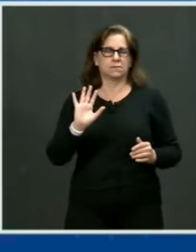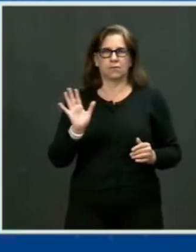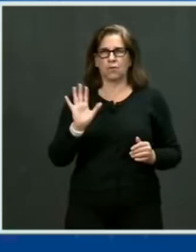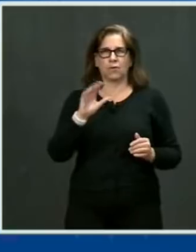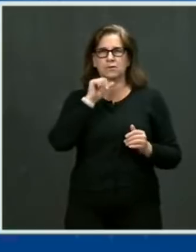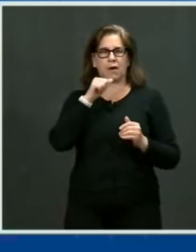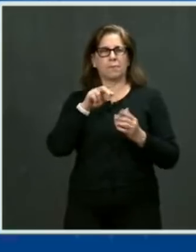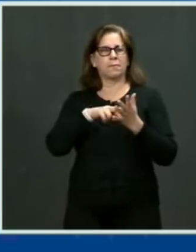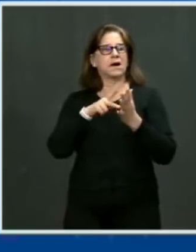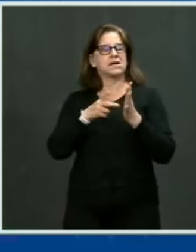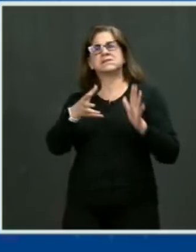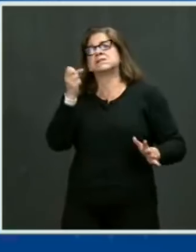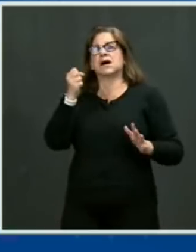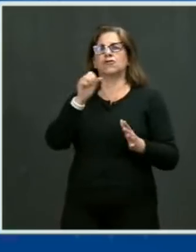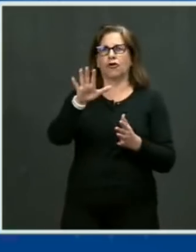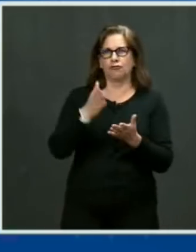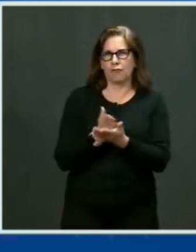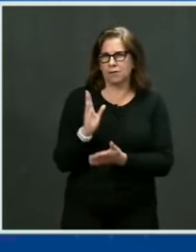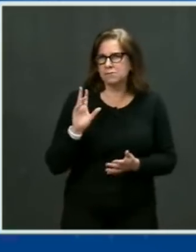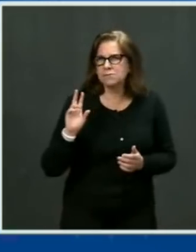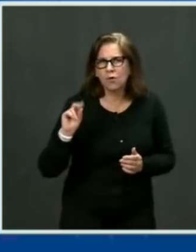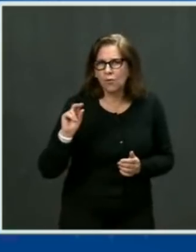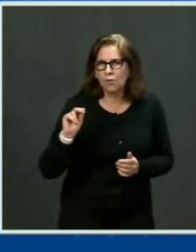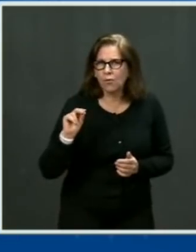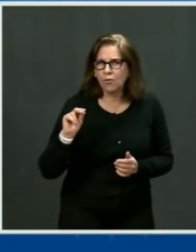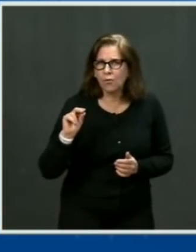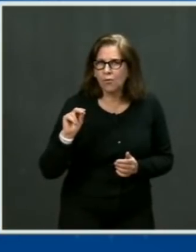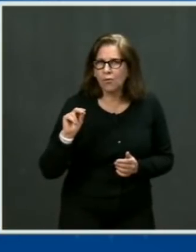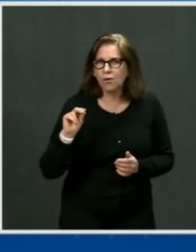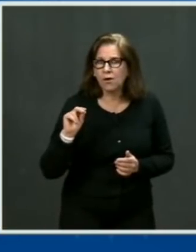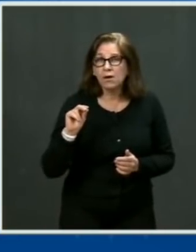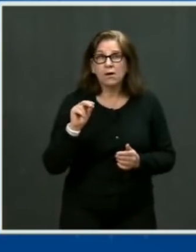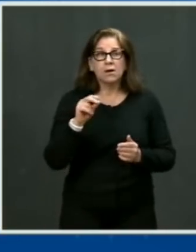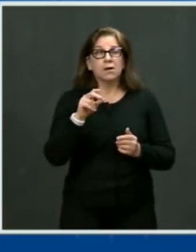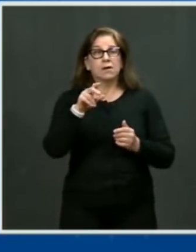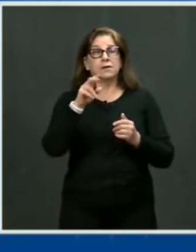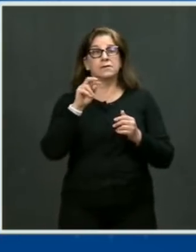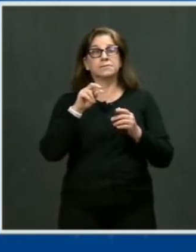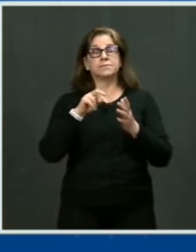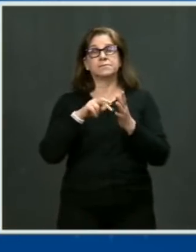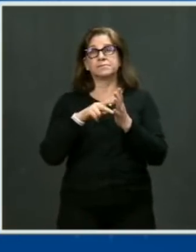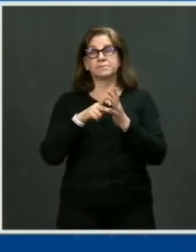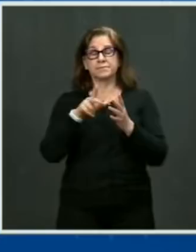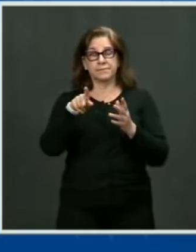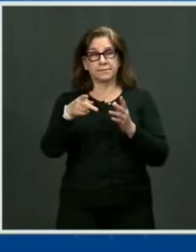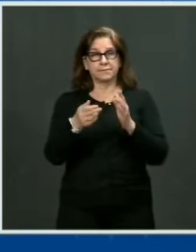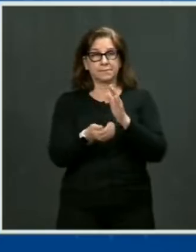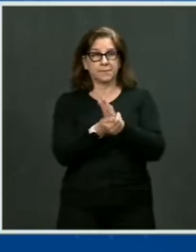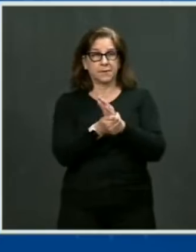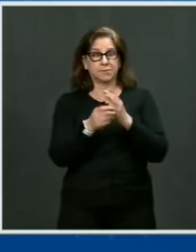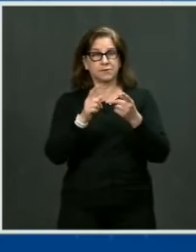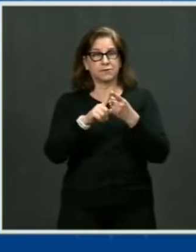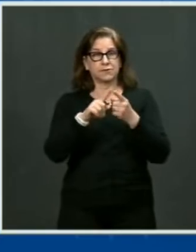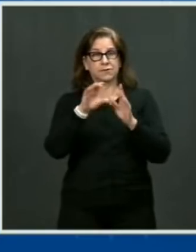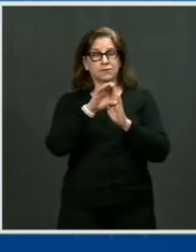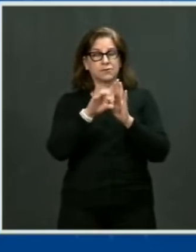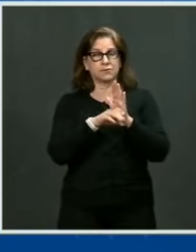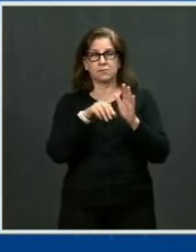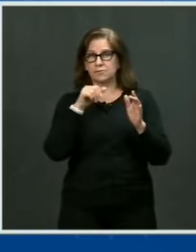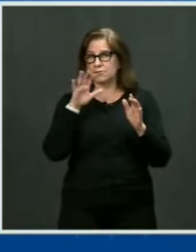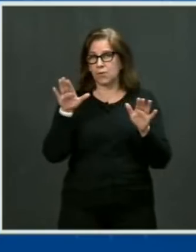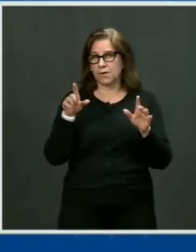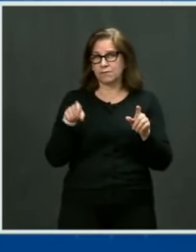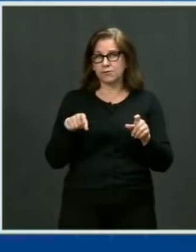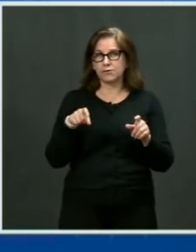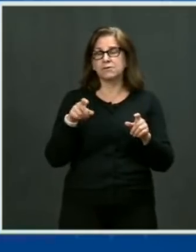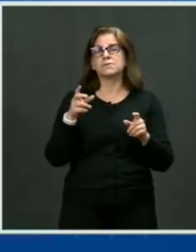amendment, no amendment to the Constitution is absolute. You can't yell crowd, you can't yell fire in a crowded movie theater. call it